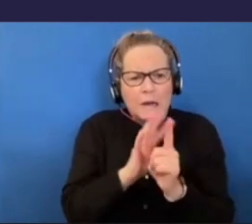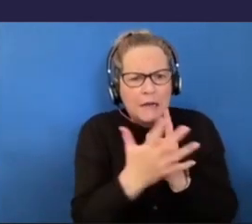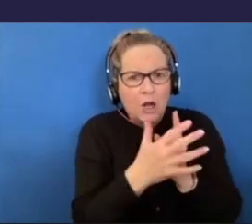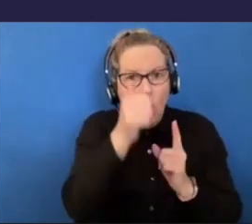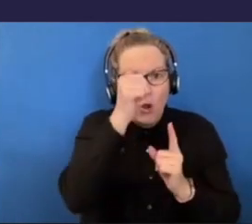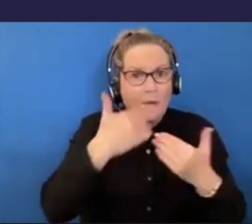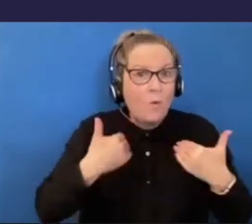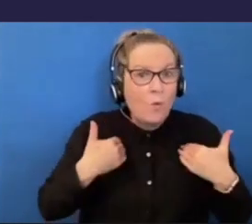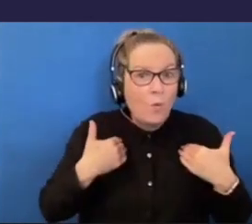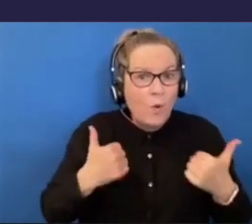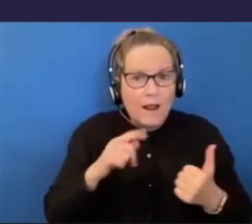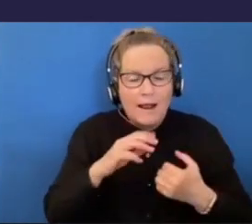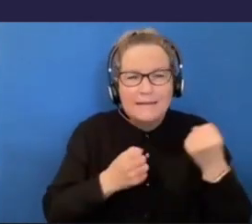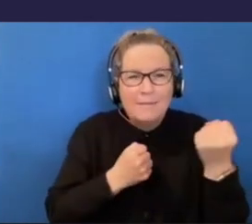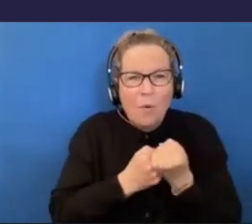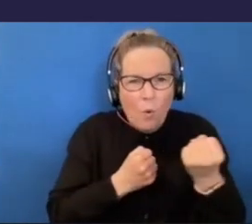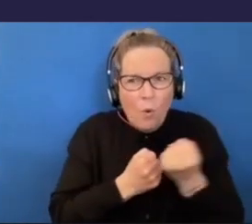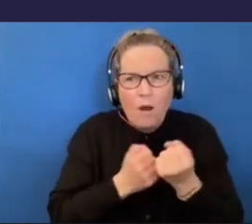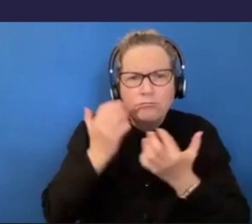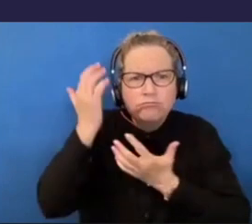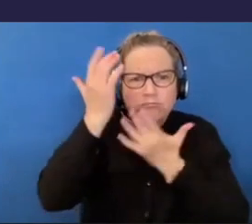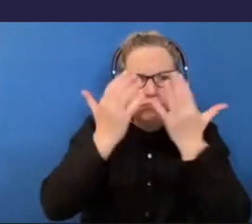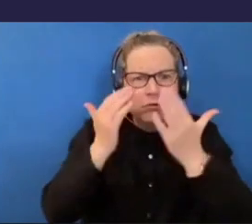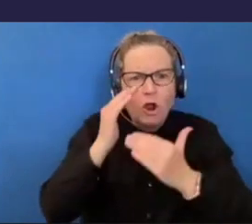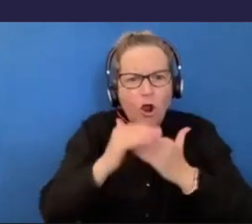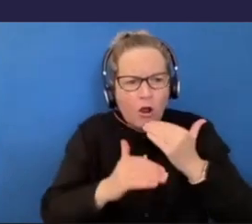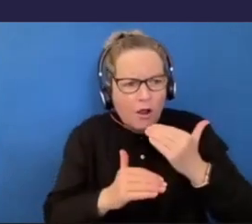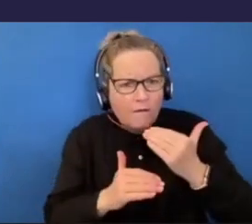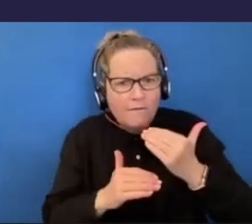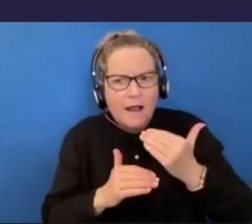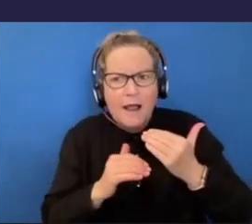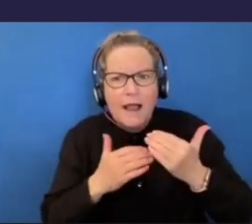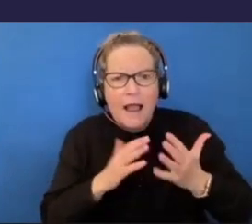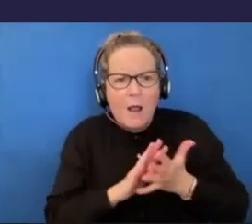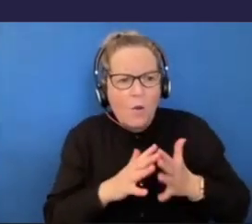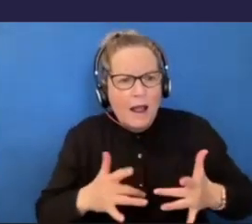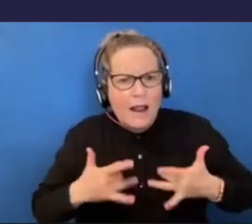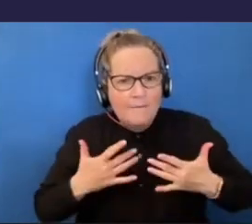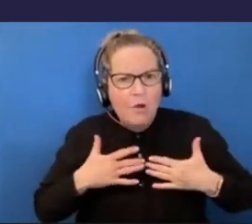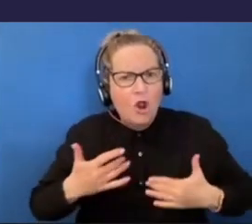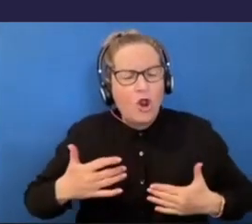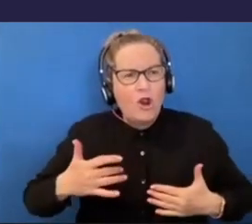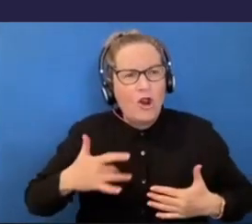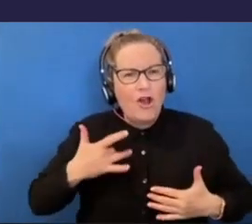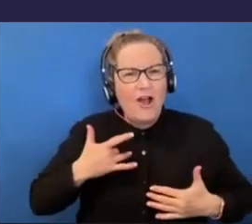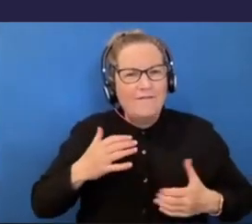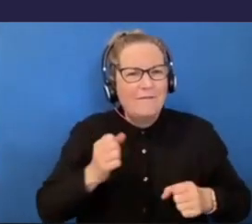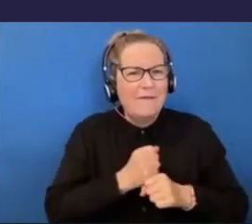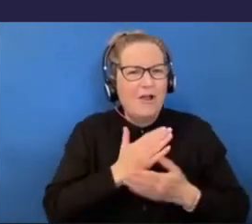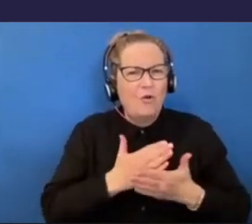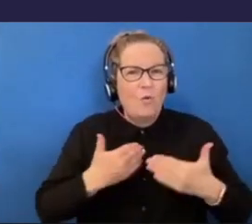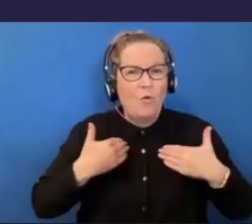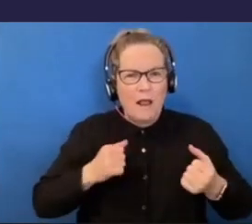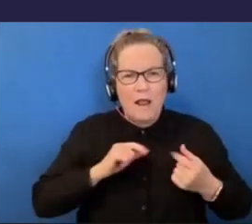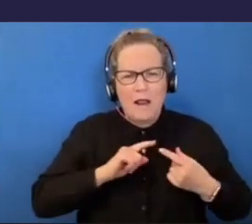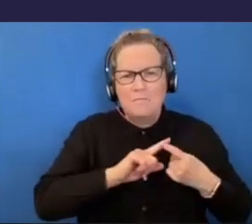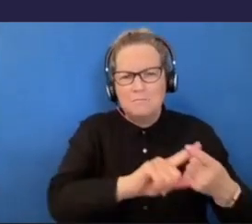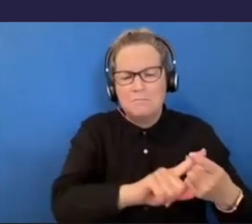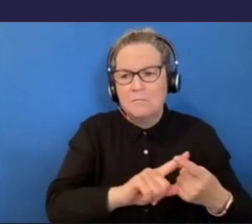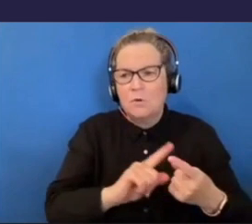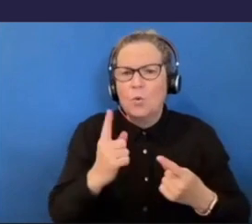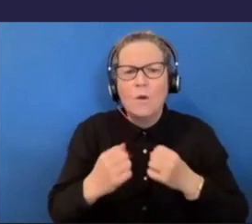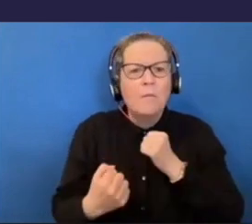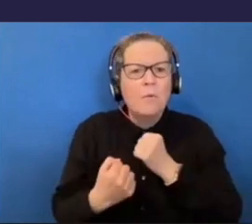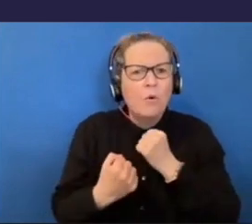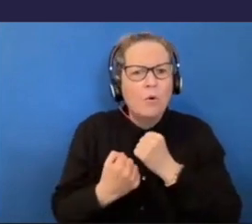to support me in thinking about how I live my life, and how to keep me well. I'm being supported by some of the people